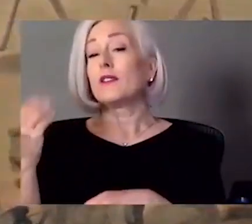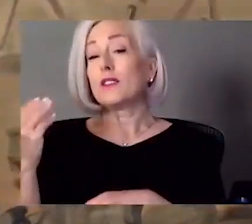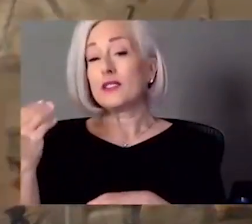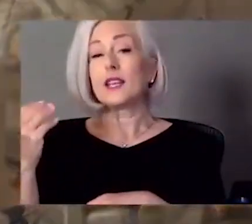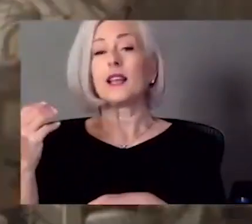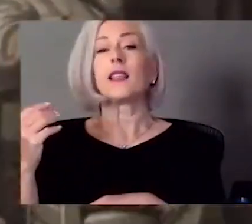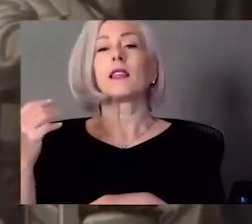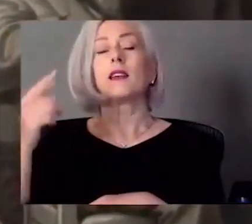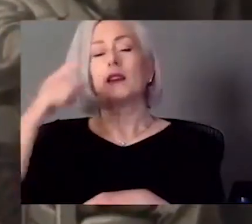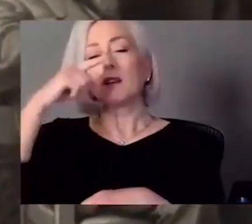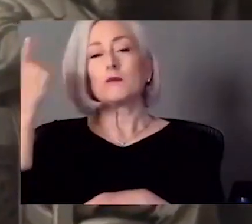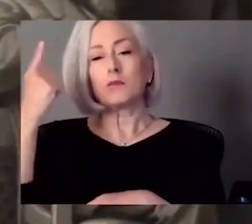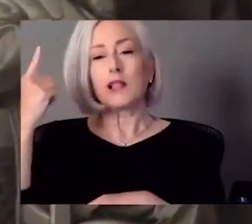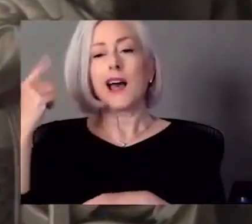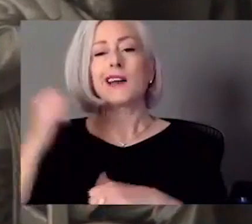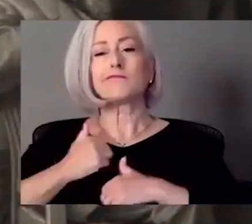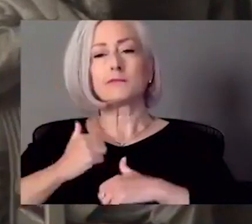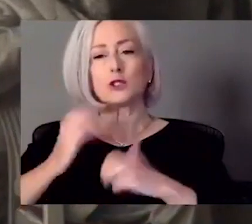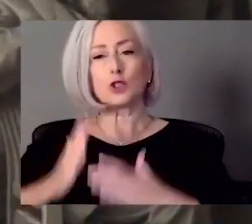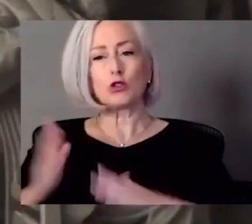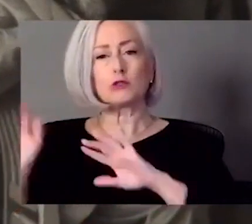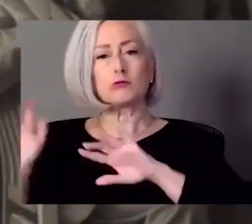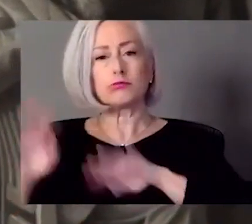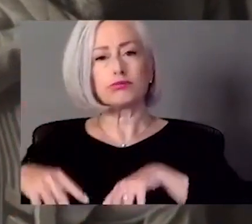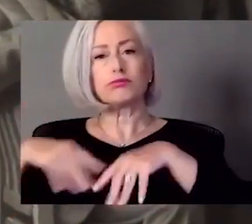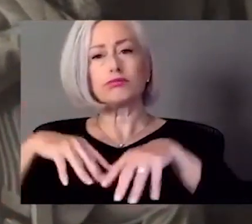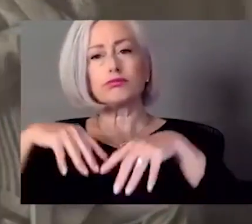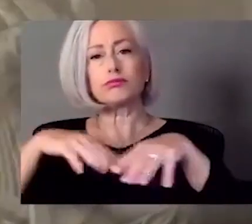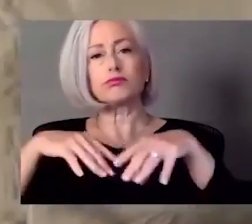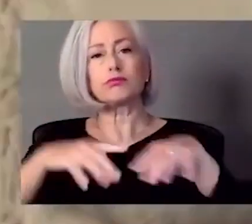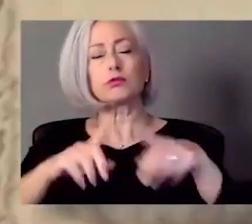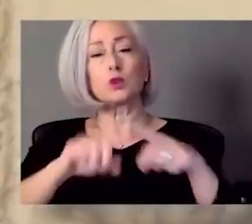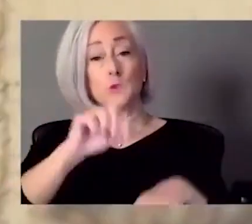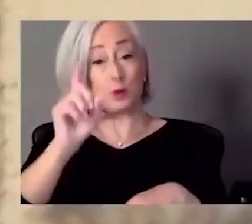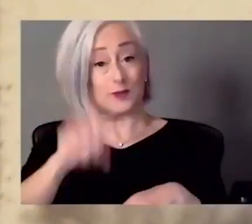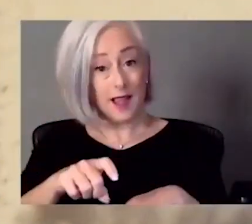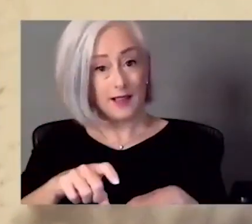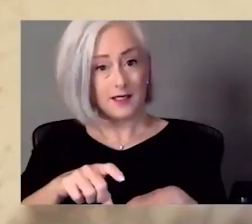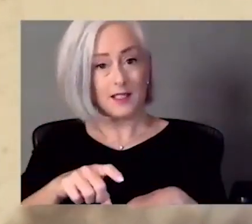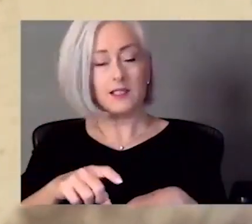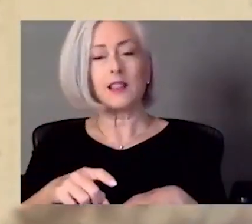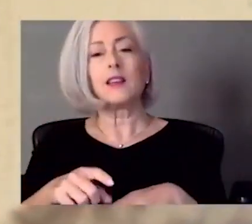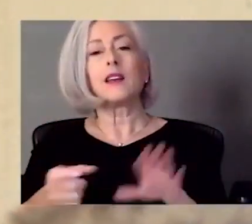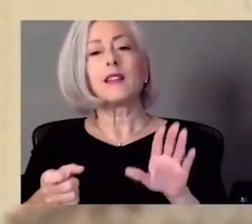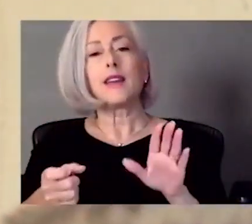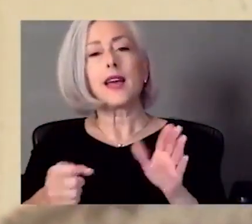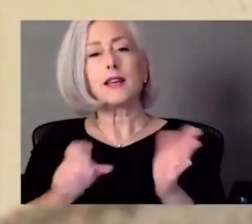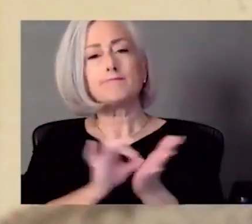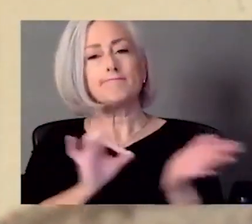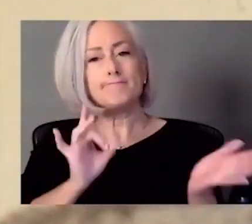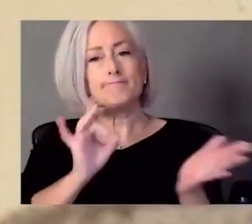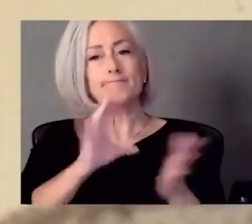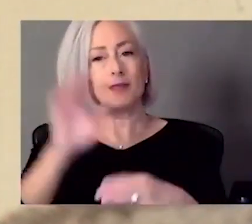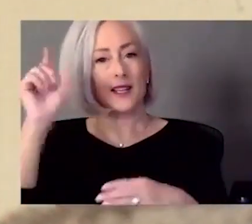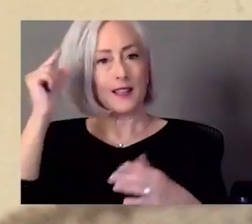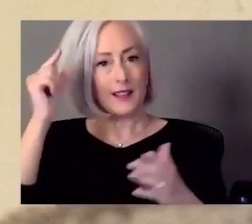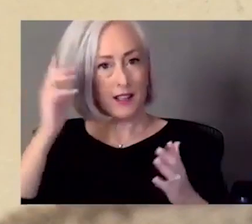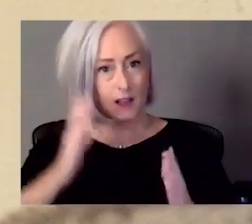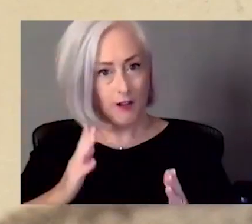and drove out the governor. And about 4,000 to 10,000 other Confederate soldiers actually drove them to Mexico.